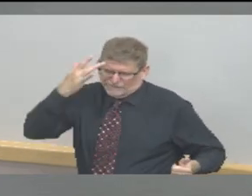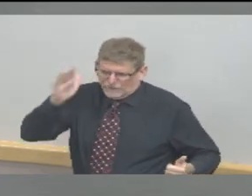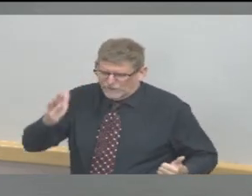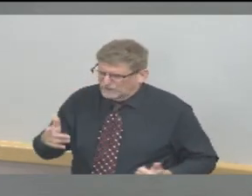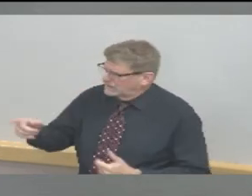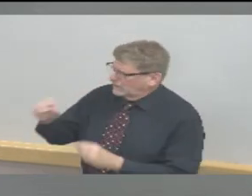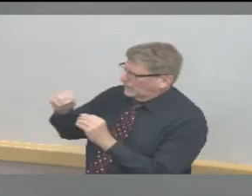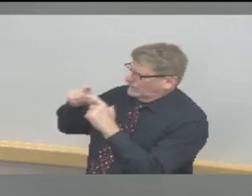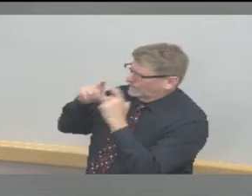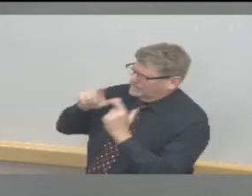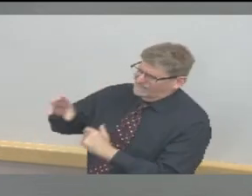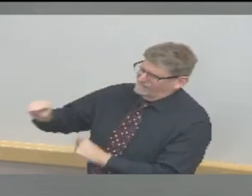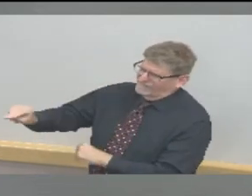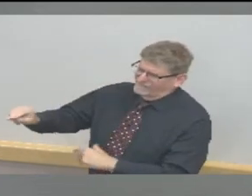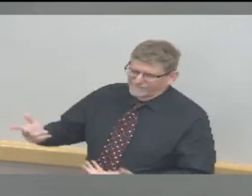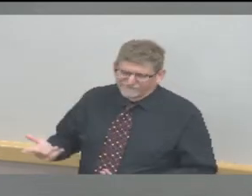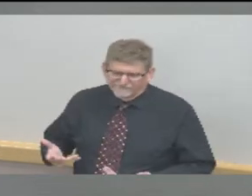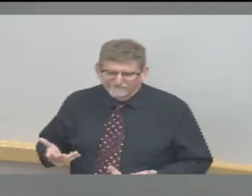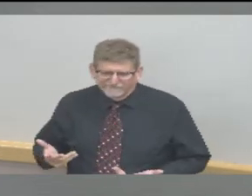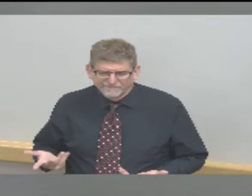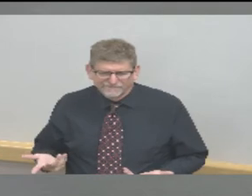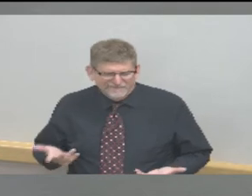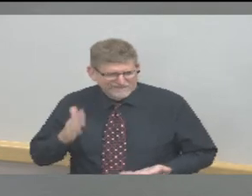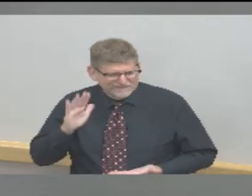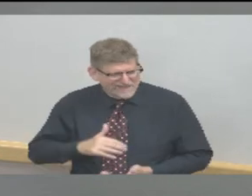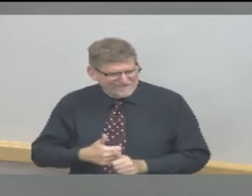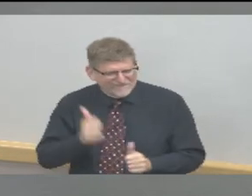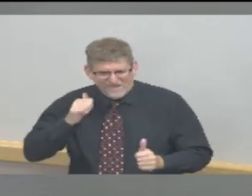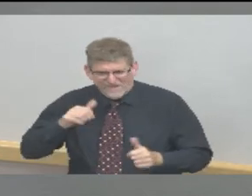everybody and reduce the transmission of COVID-19.